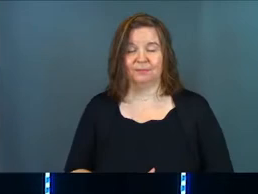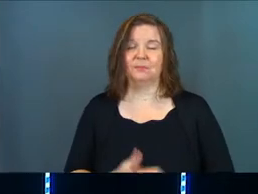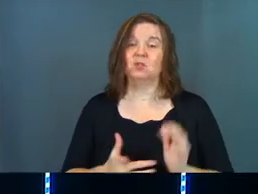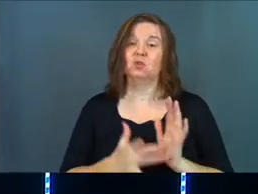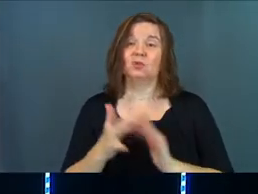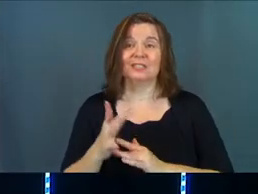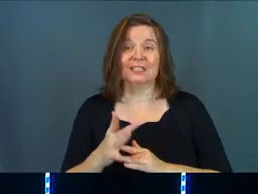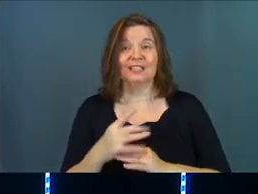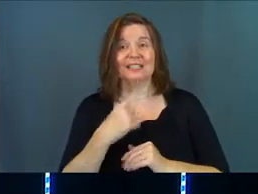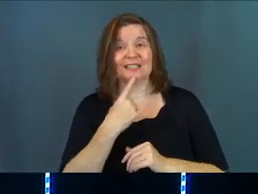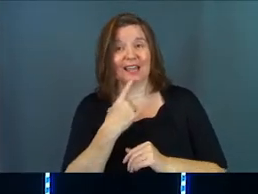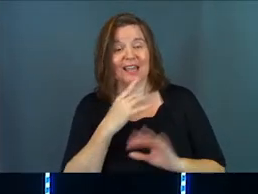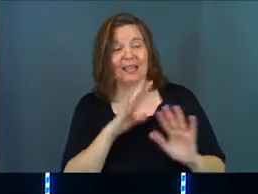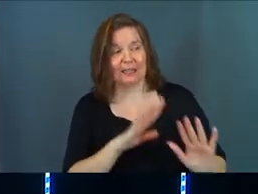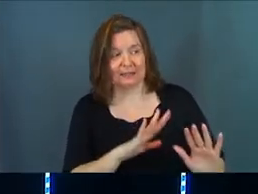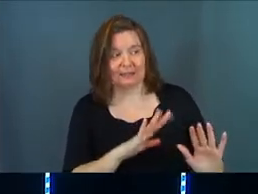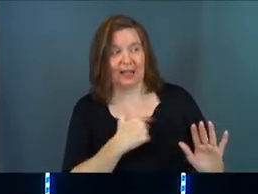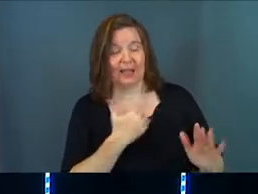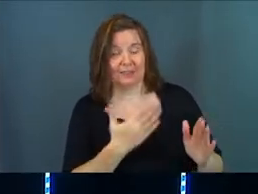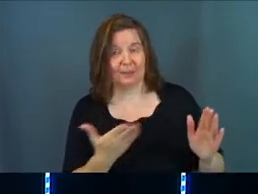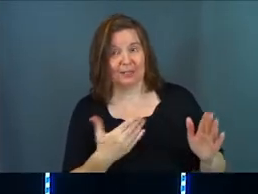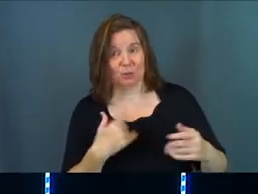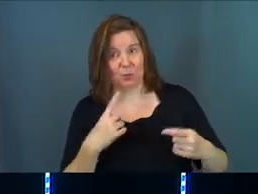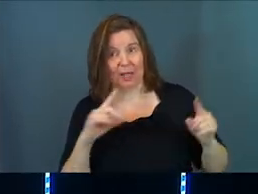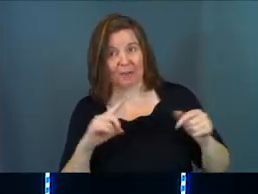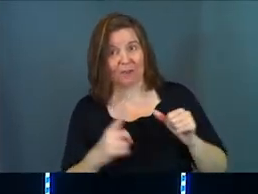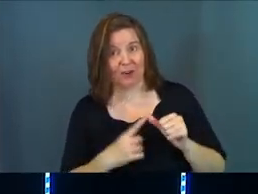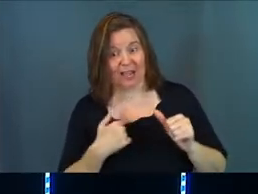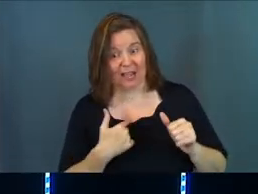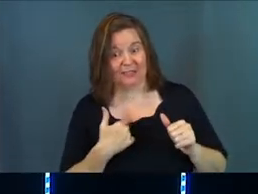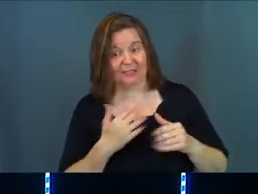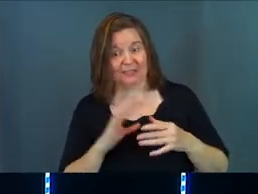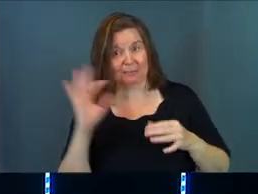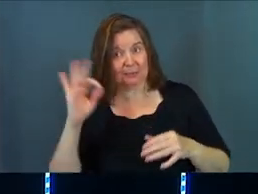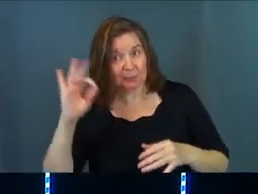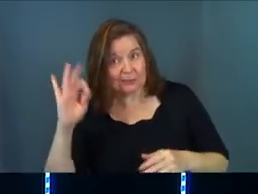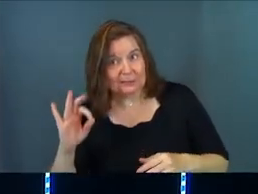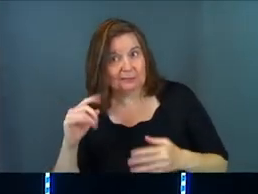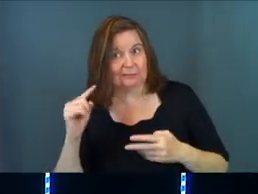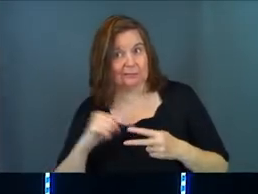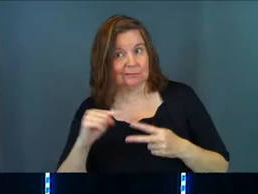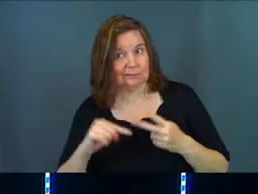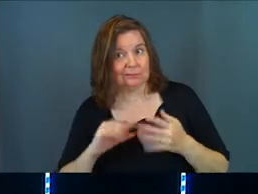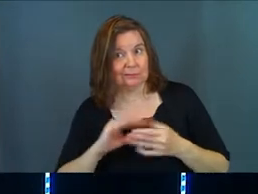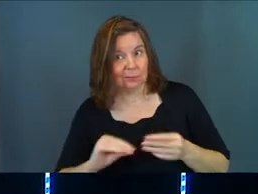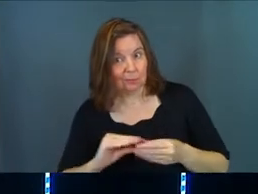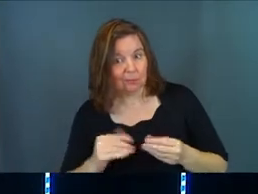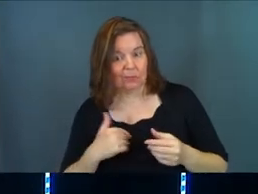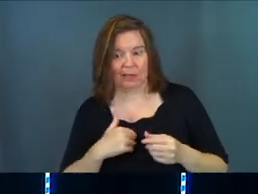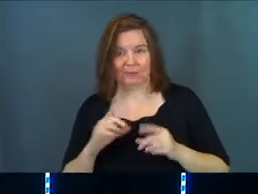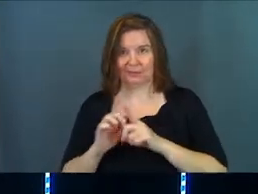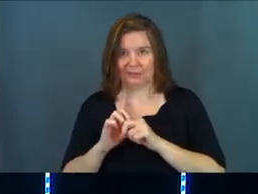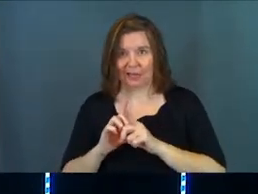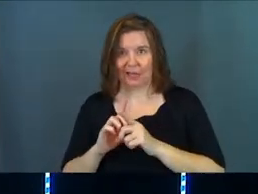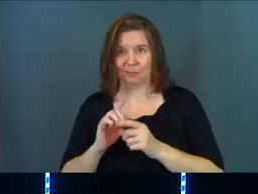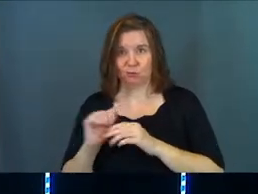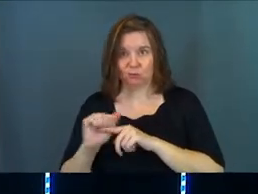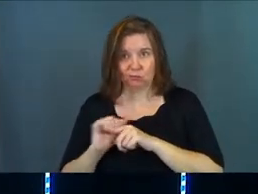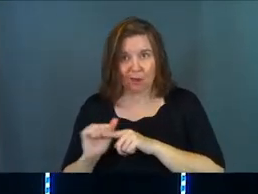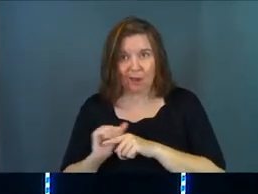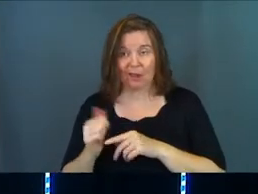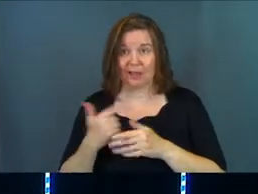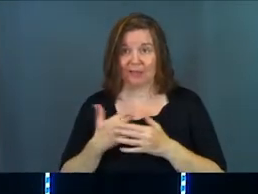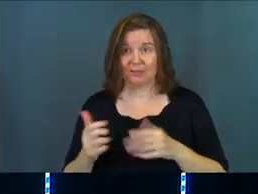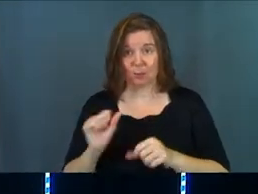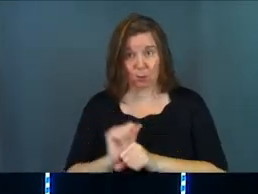So Jesus saying, listen, I've got some things to accomplish. I've got some parables to preach. Okay. I've got some disciples to train up.